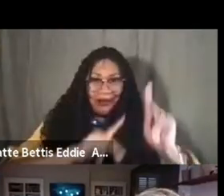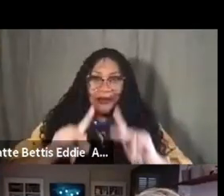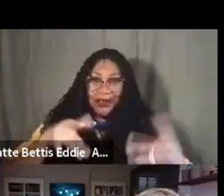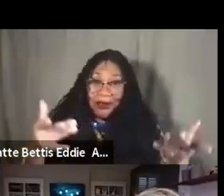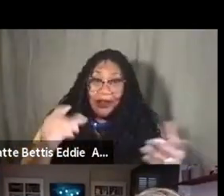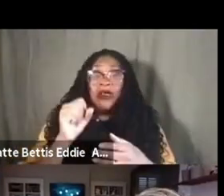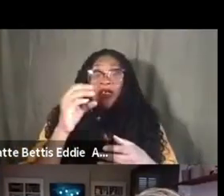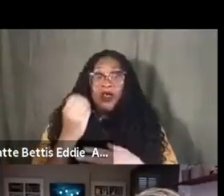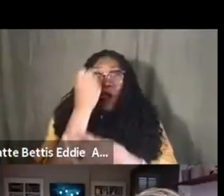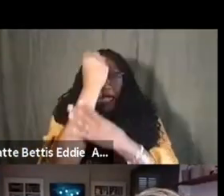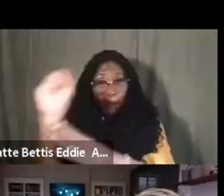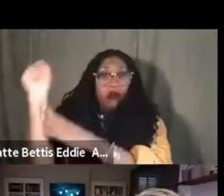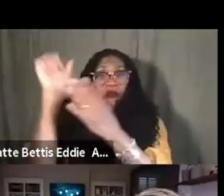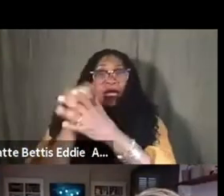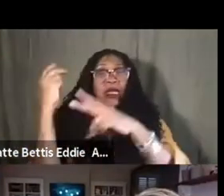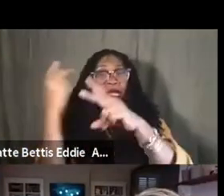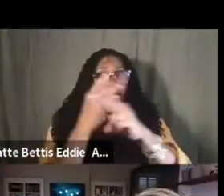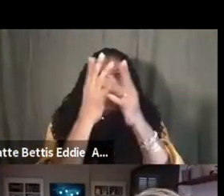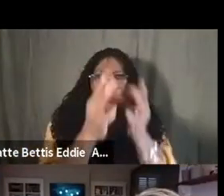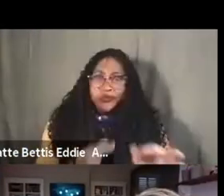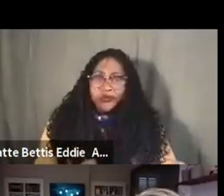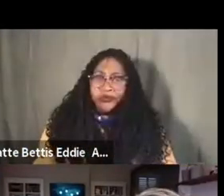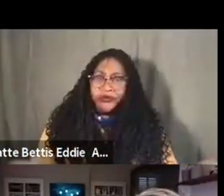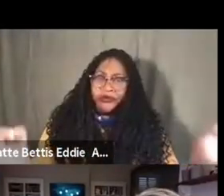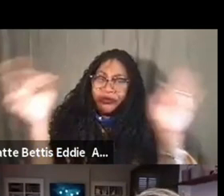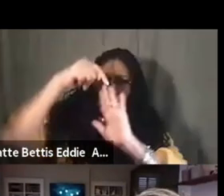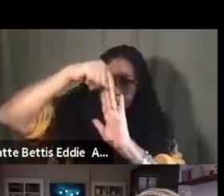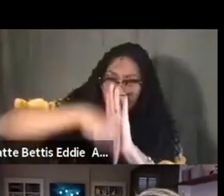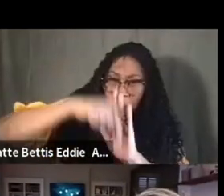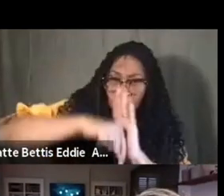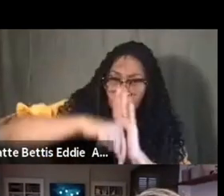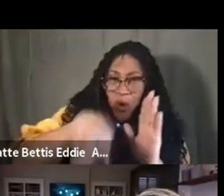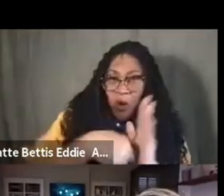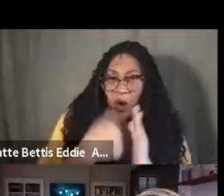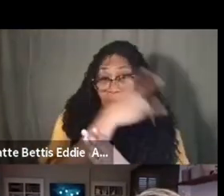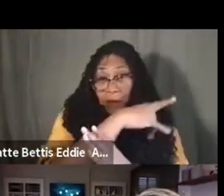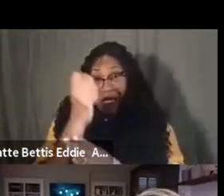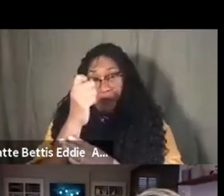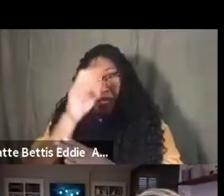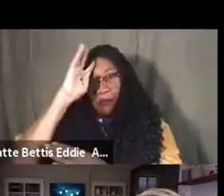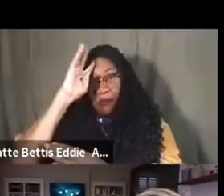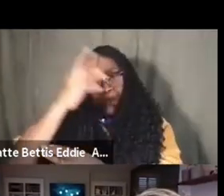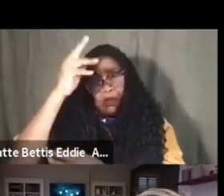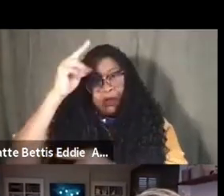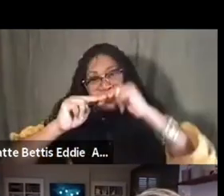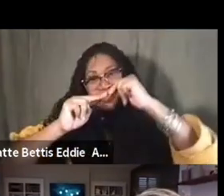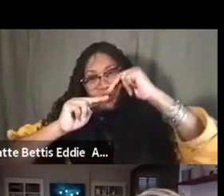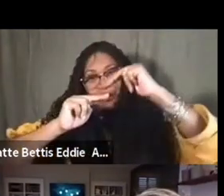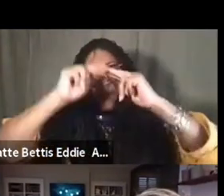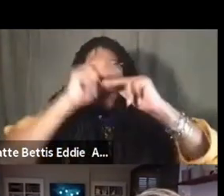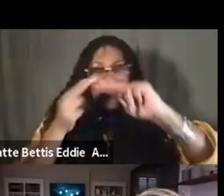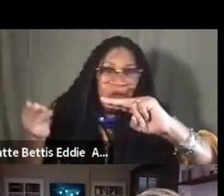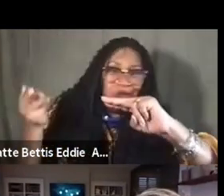movement, care plays a profound role, because that's how we build relationship with each other, and in the, in